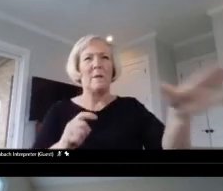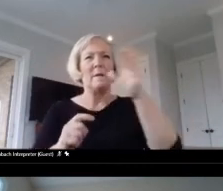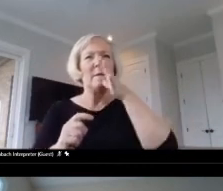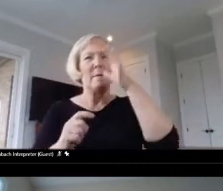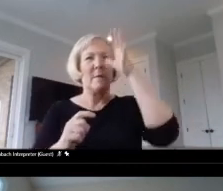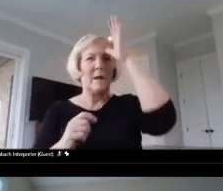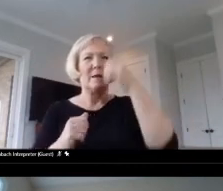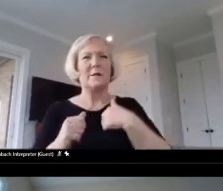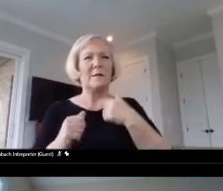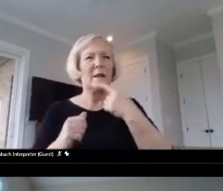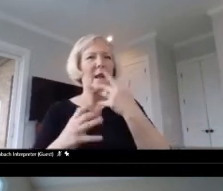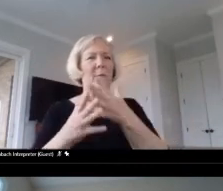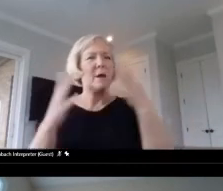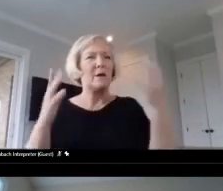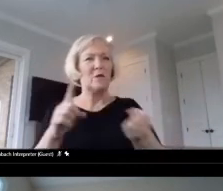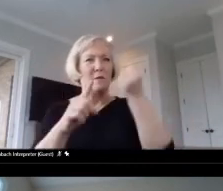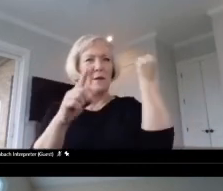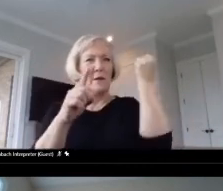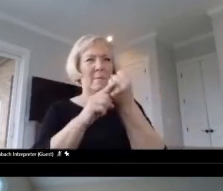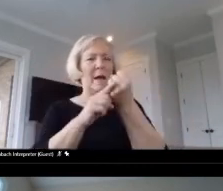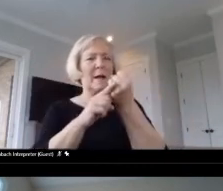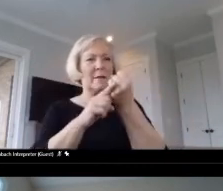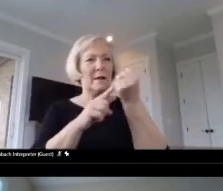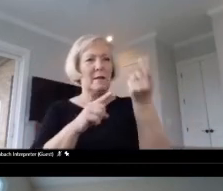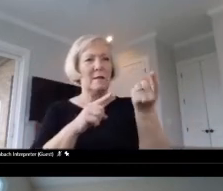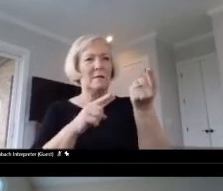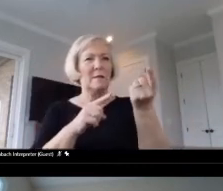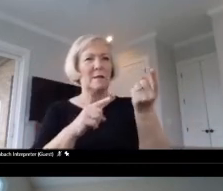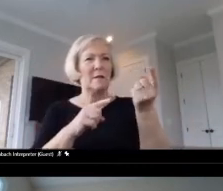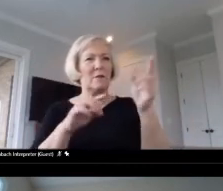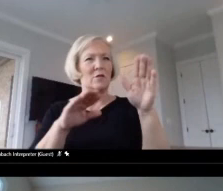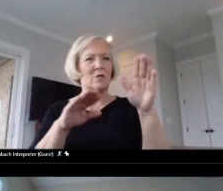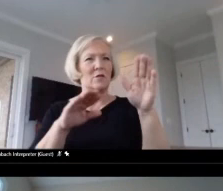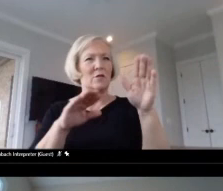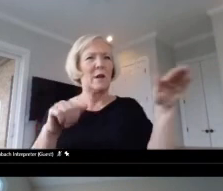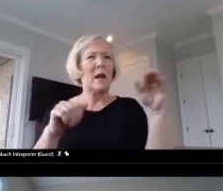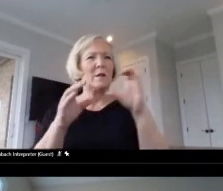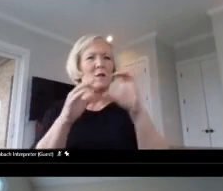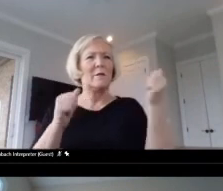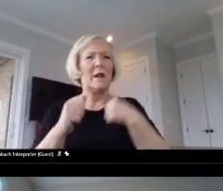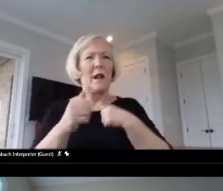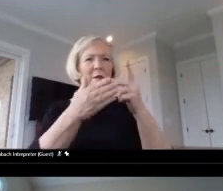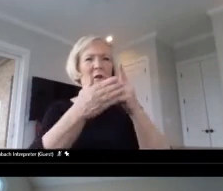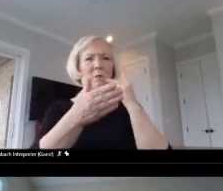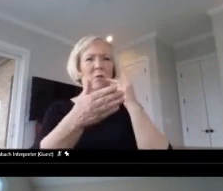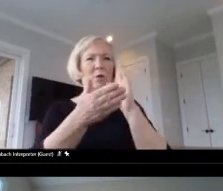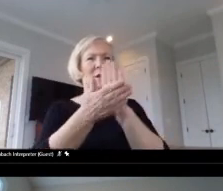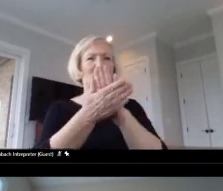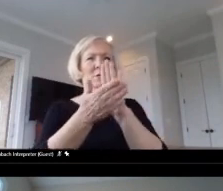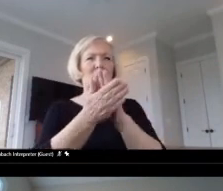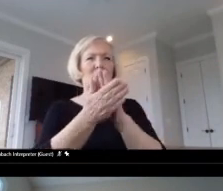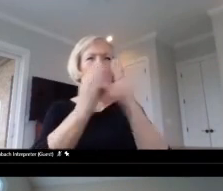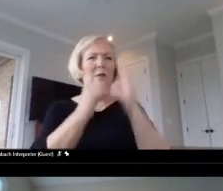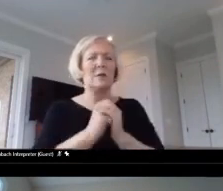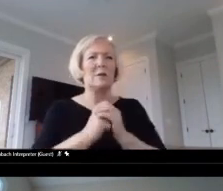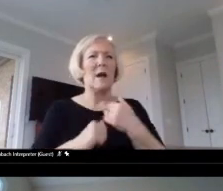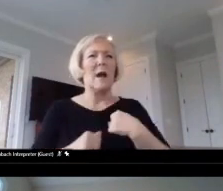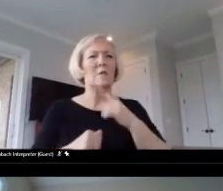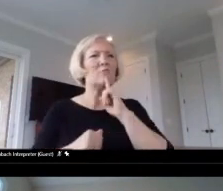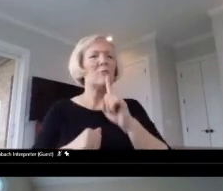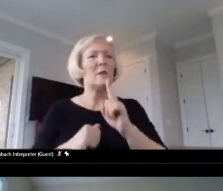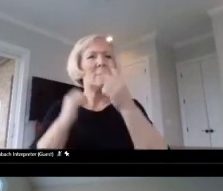impacted this child. When I certified, when I was a preschool teacher. So I think what I'm really reflecting on today